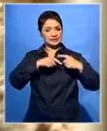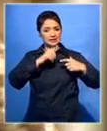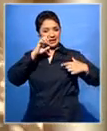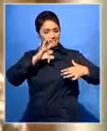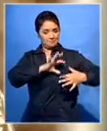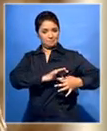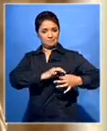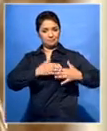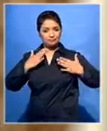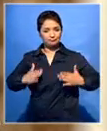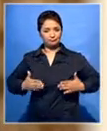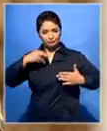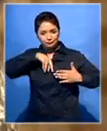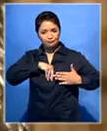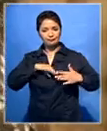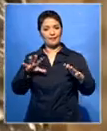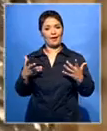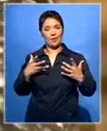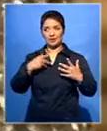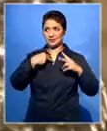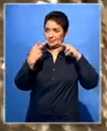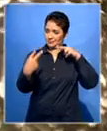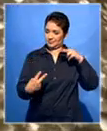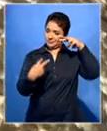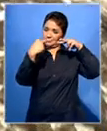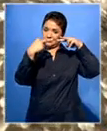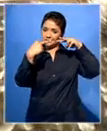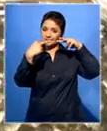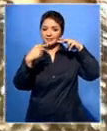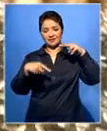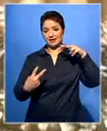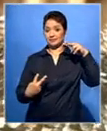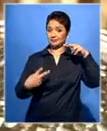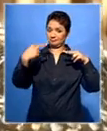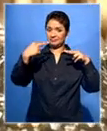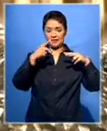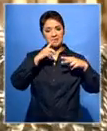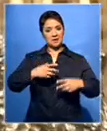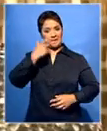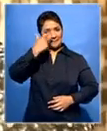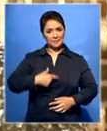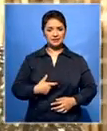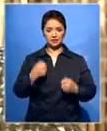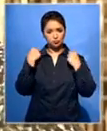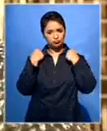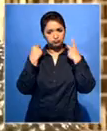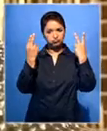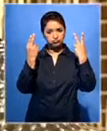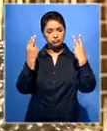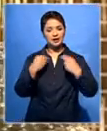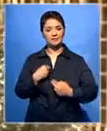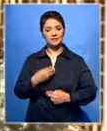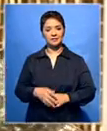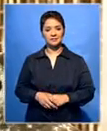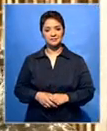And they can look into you. And with Spotty, he's got a very strong, strong personality and a strong aura with him.